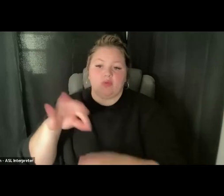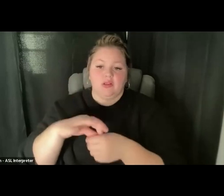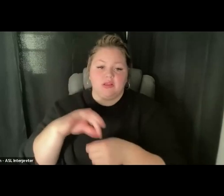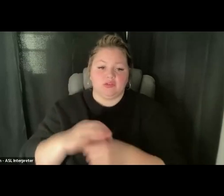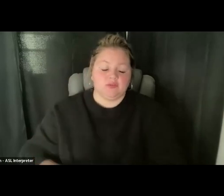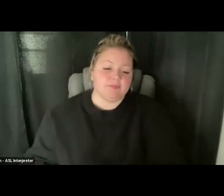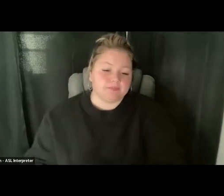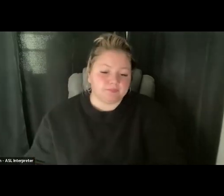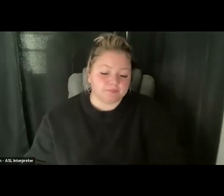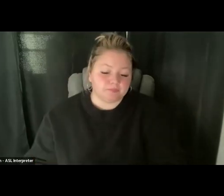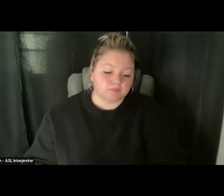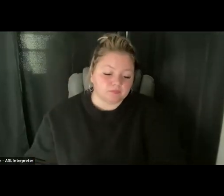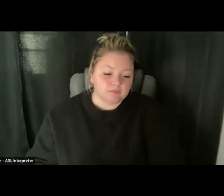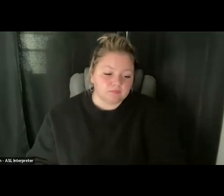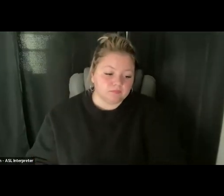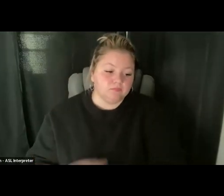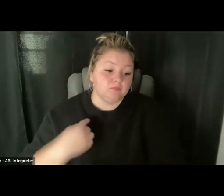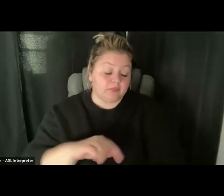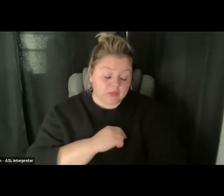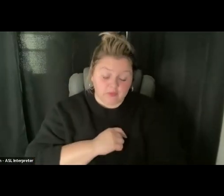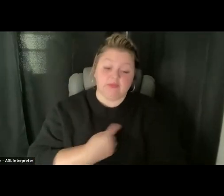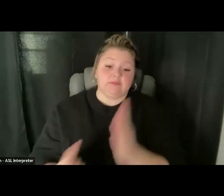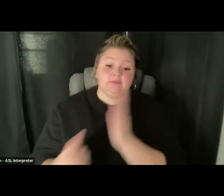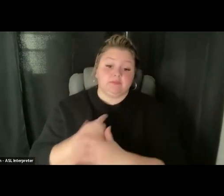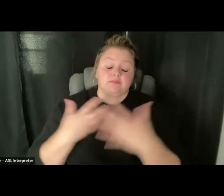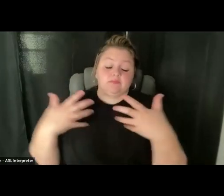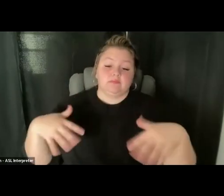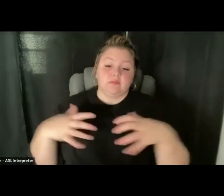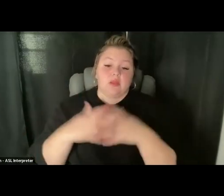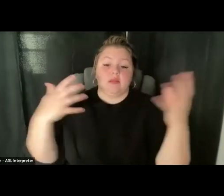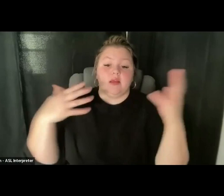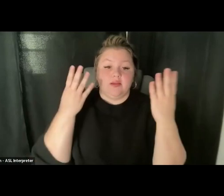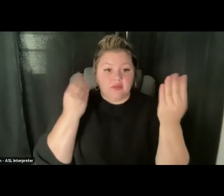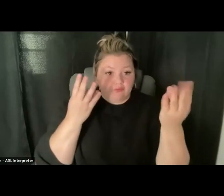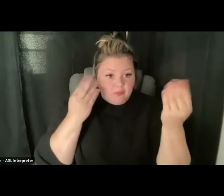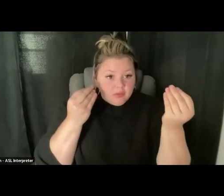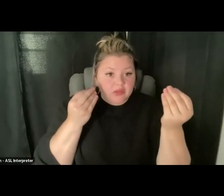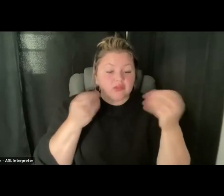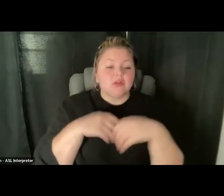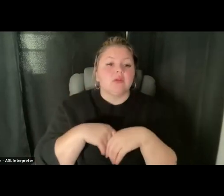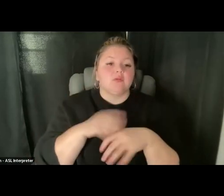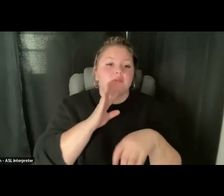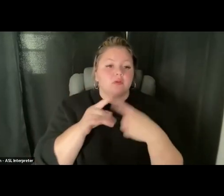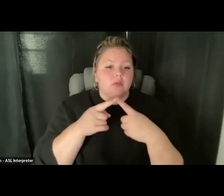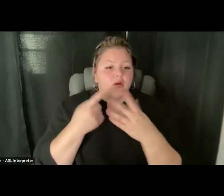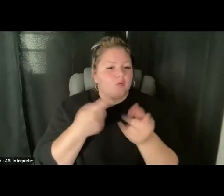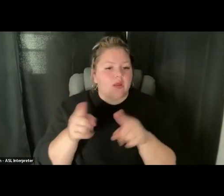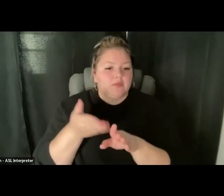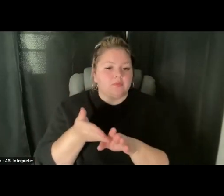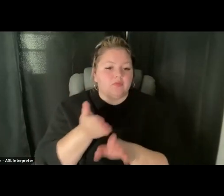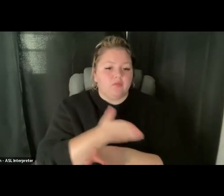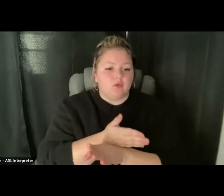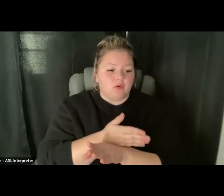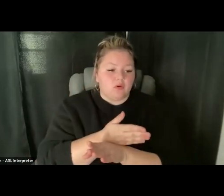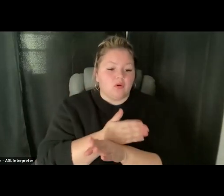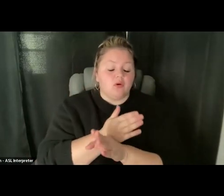information in our two hour plus training. We talk about what happens before the polls open, we